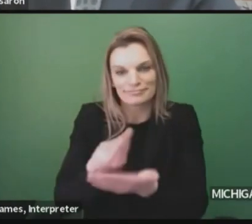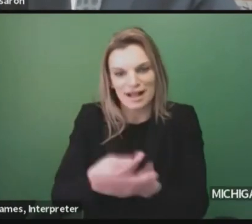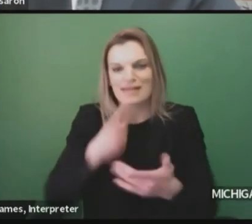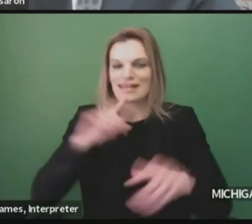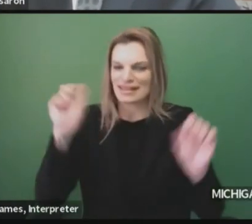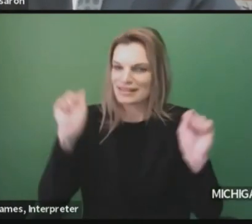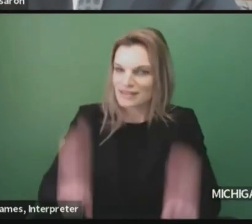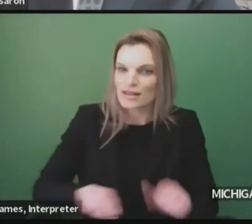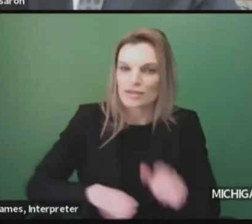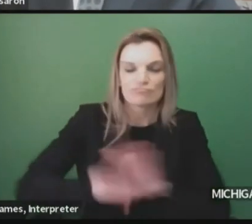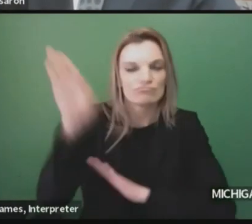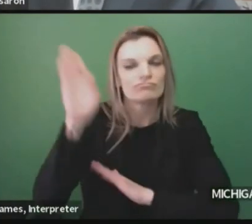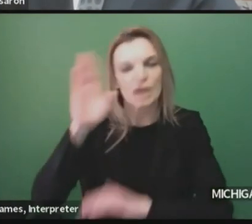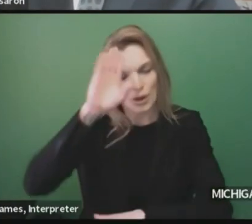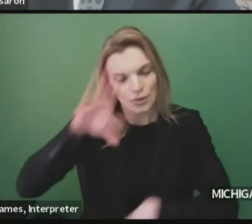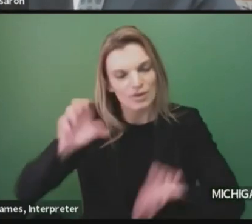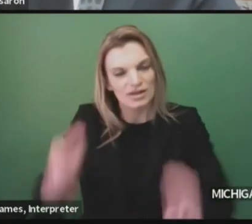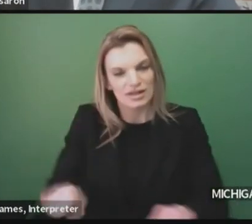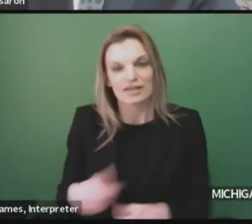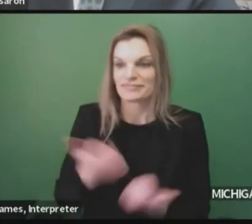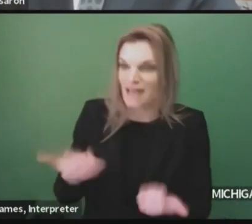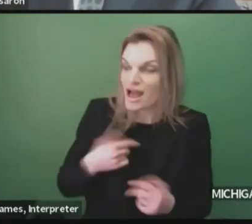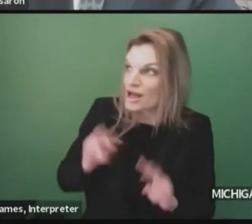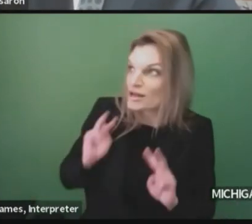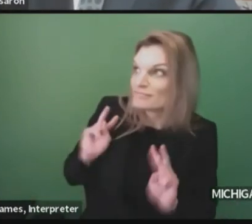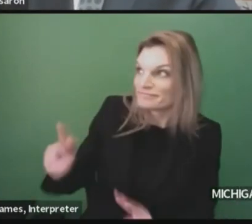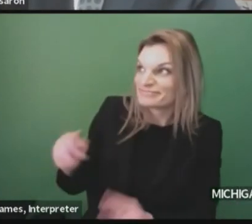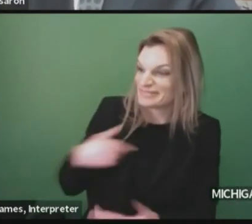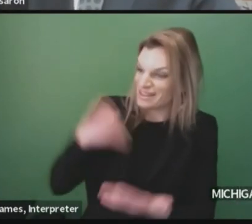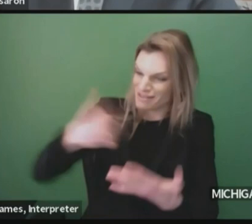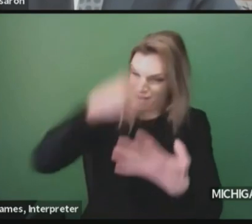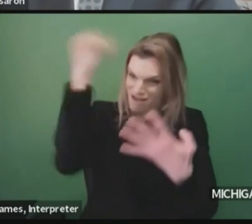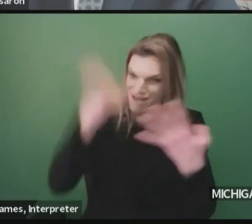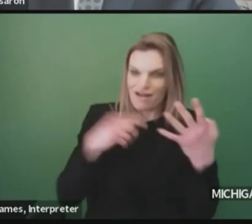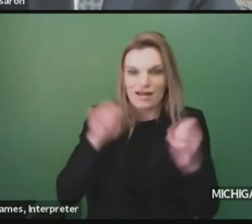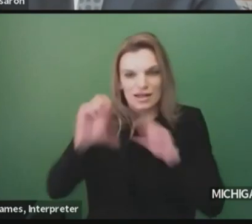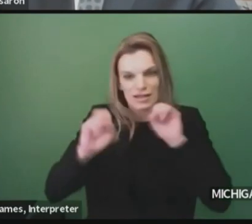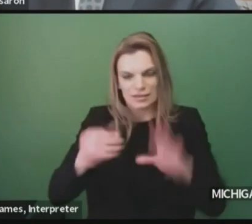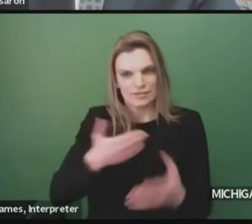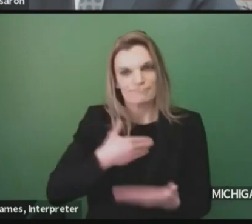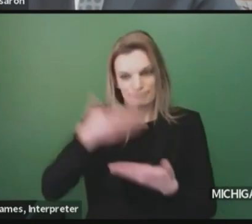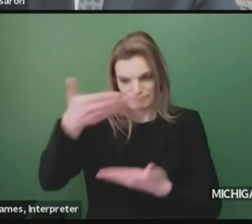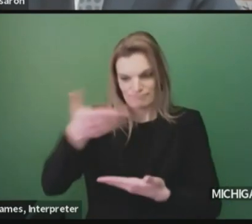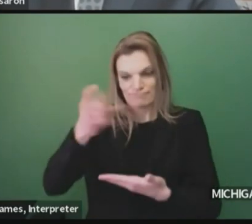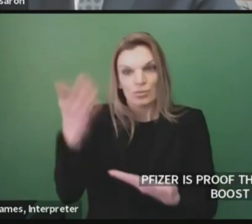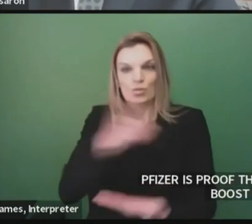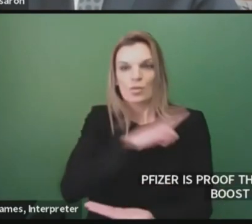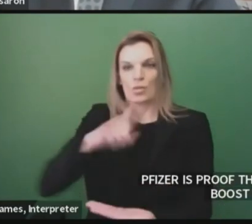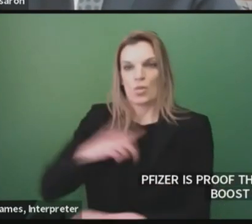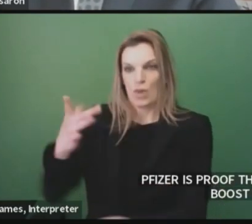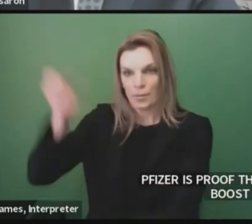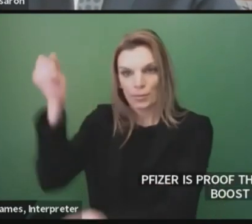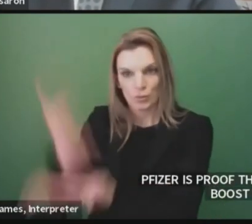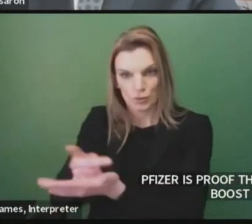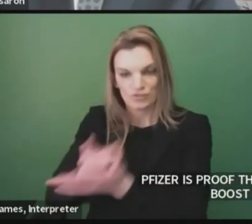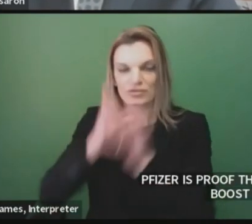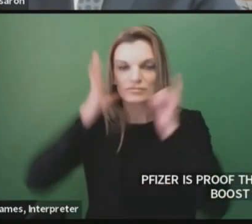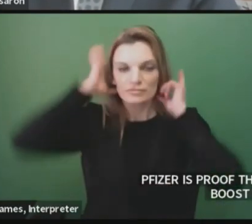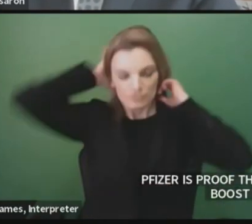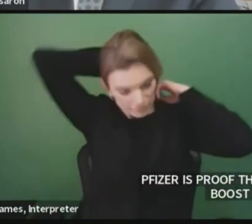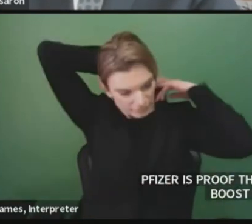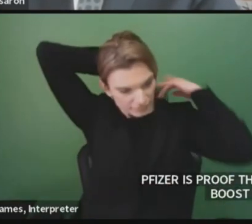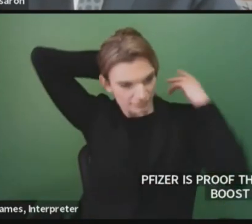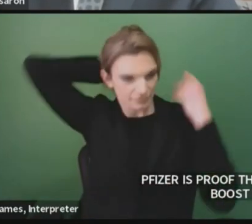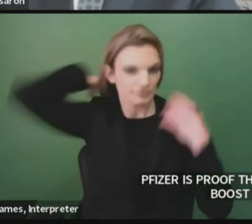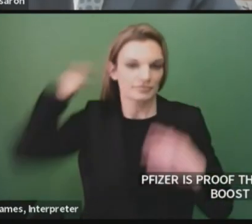It's time for the legislature to get this passed and get to my desk. I'm also, once again, calling on the Michigan legislature to